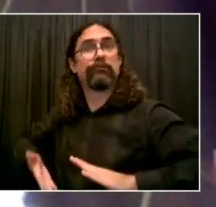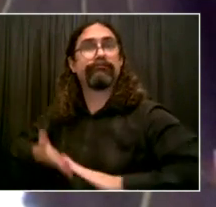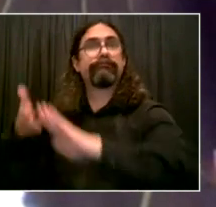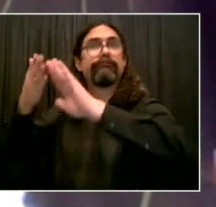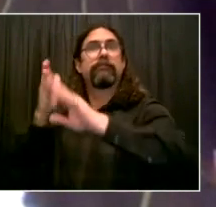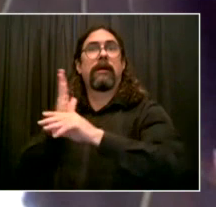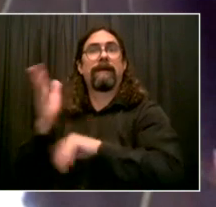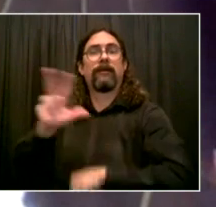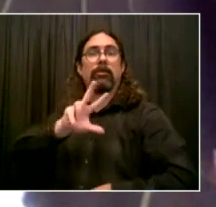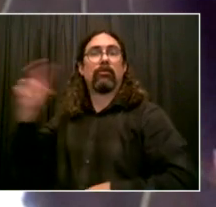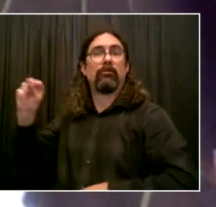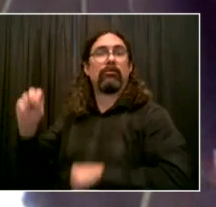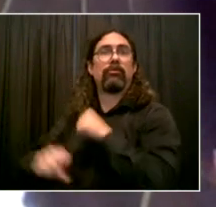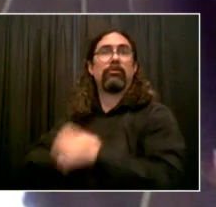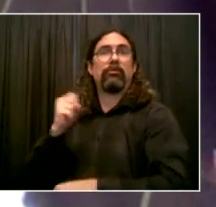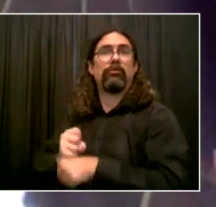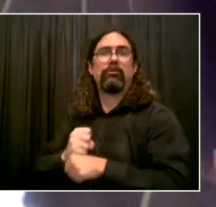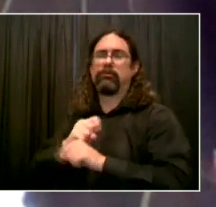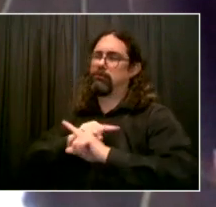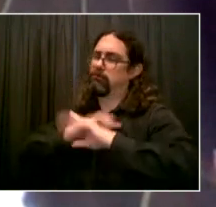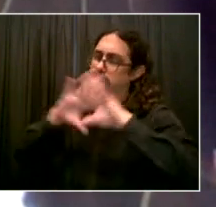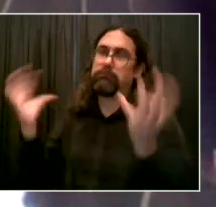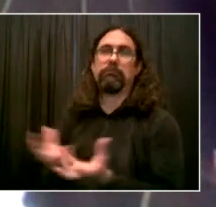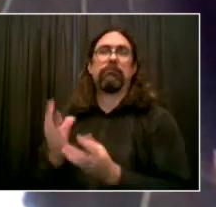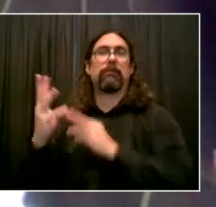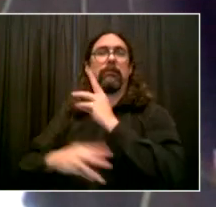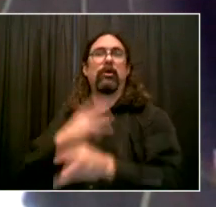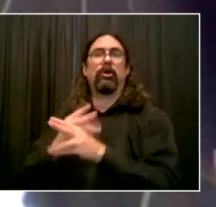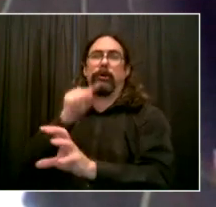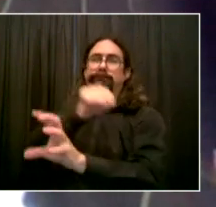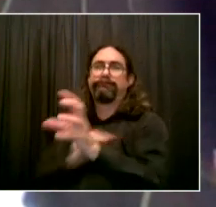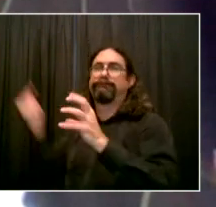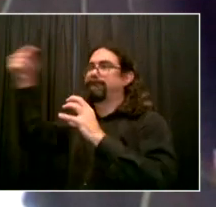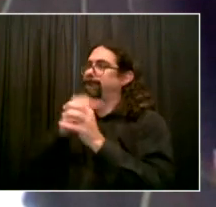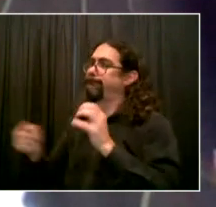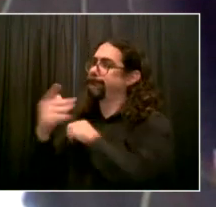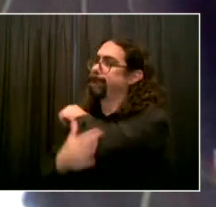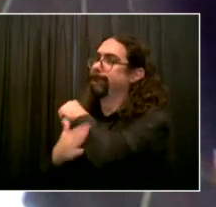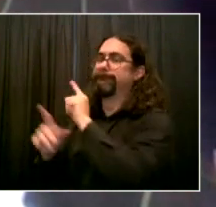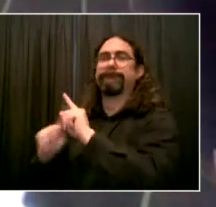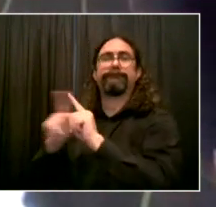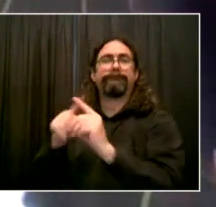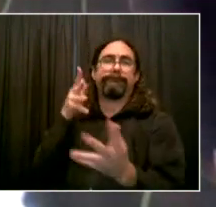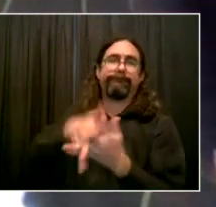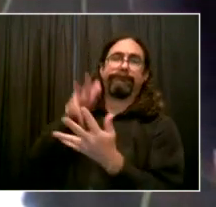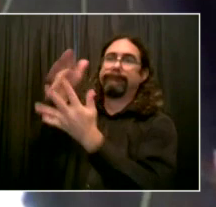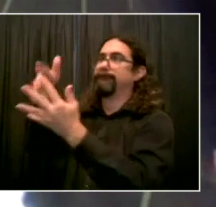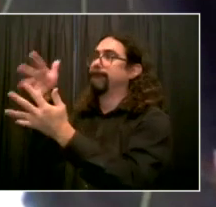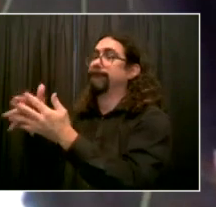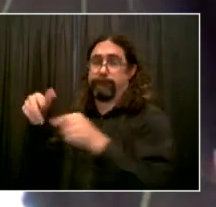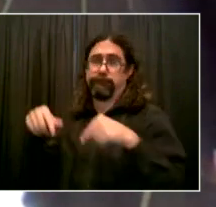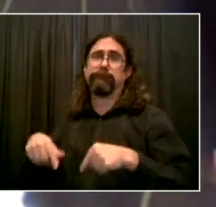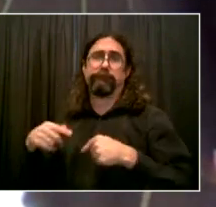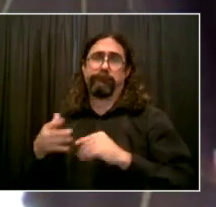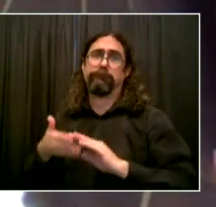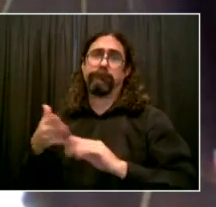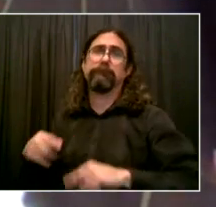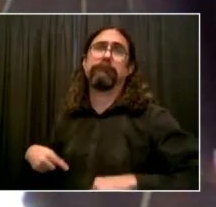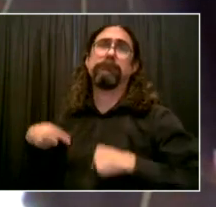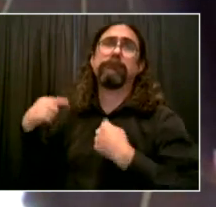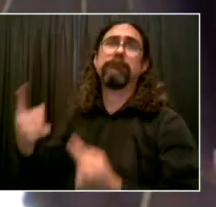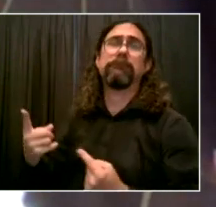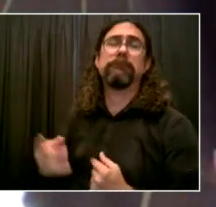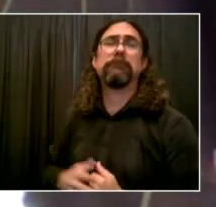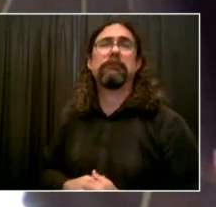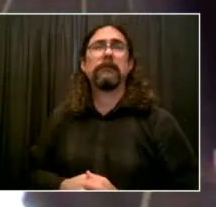as Mayor de Blasio noted. I have personally seen that health equity, and, indeed, health justice